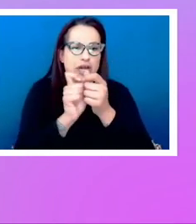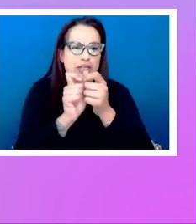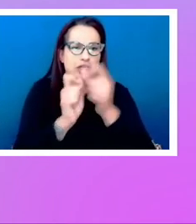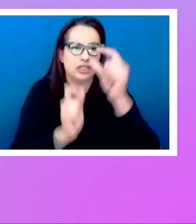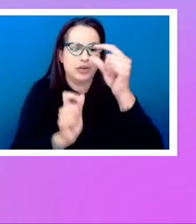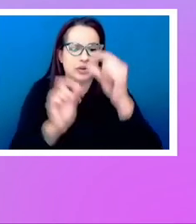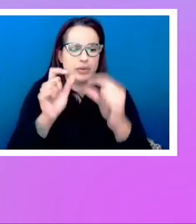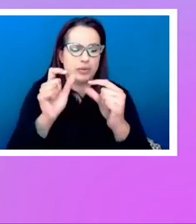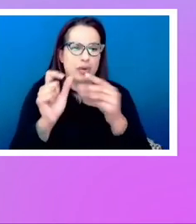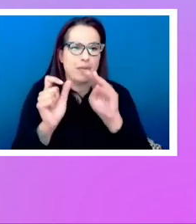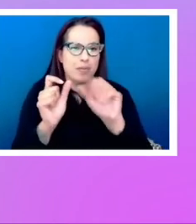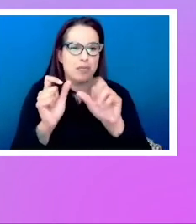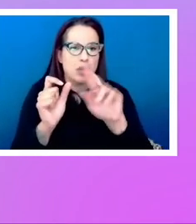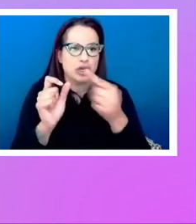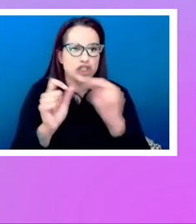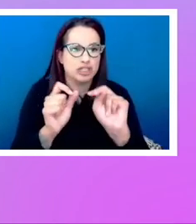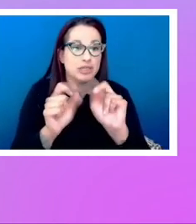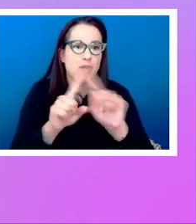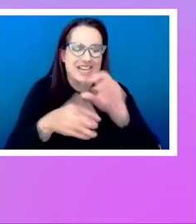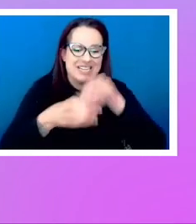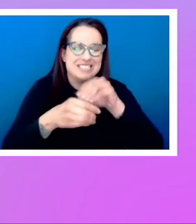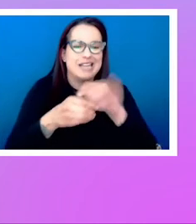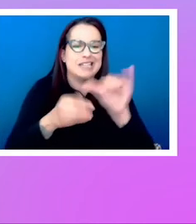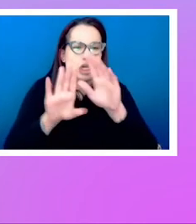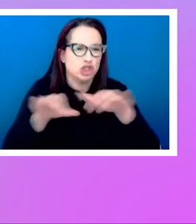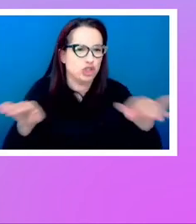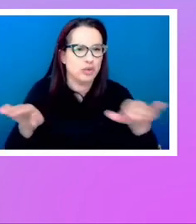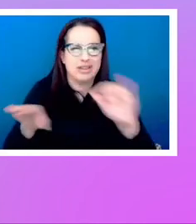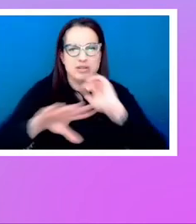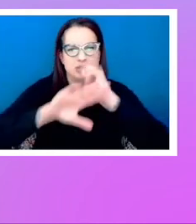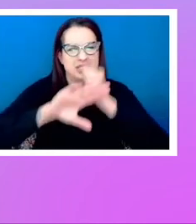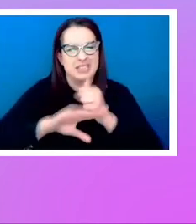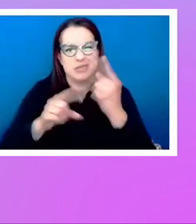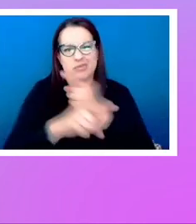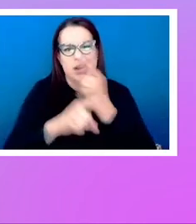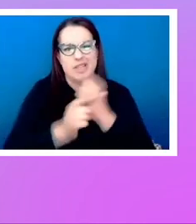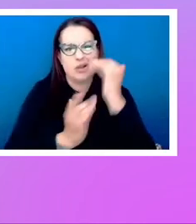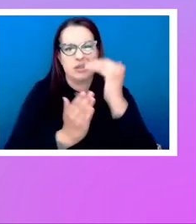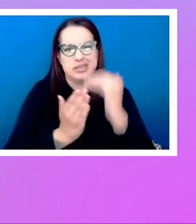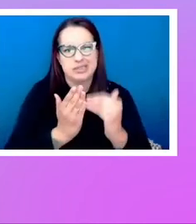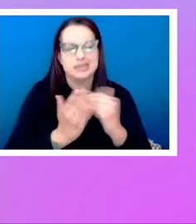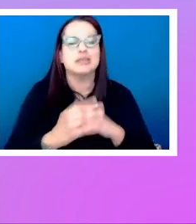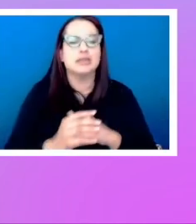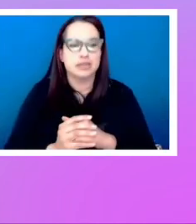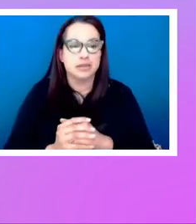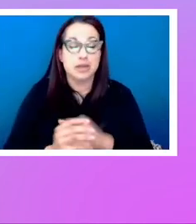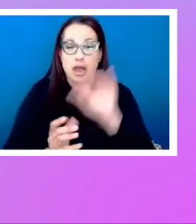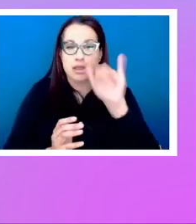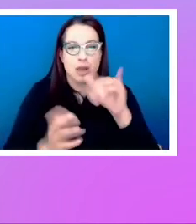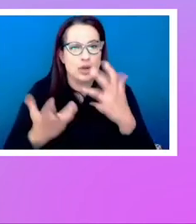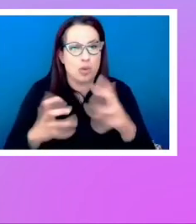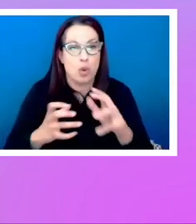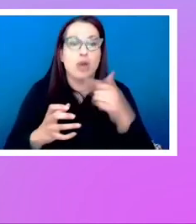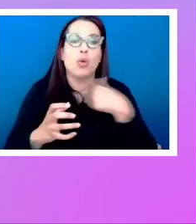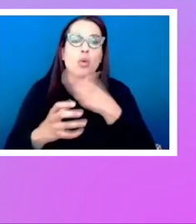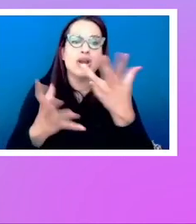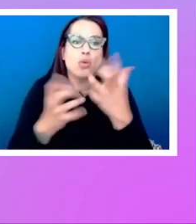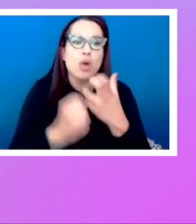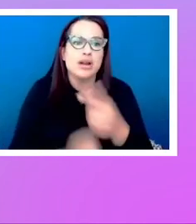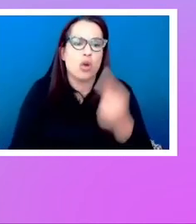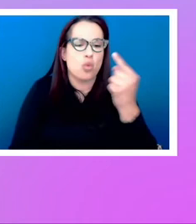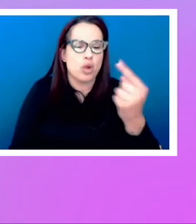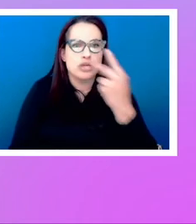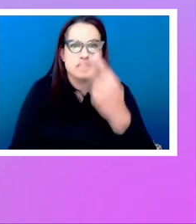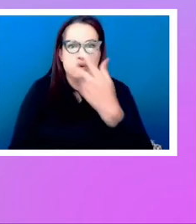it's got its children, but they're just been laid out like normal list items. That's not what we wanted. We wanted one, two, and three